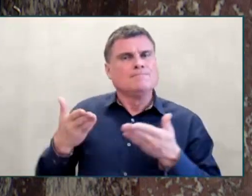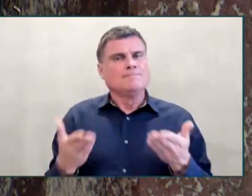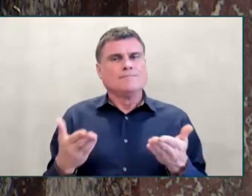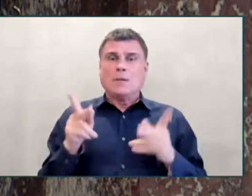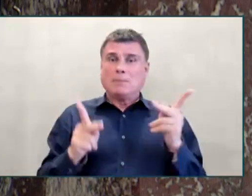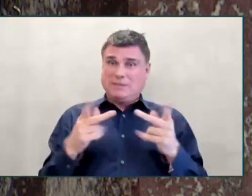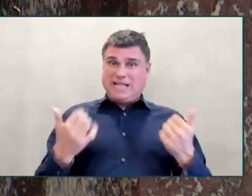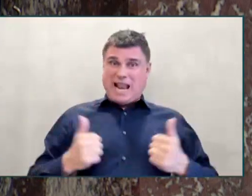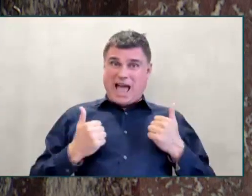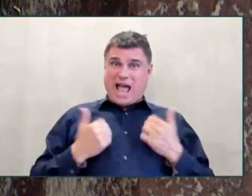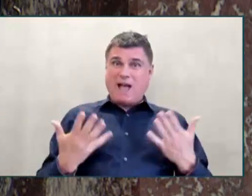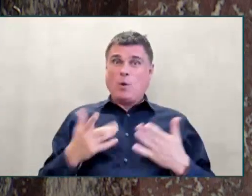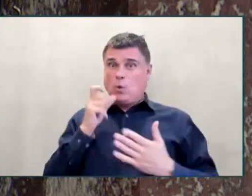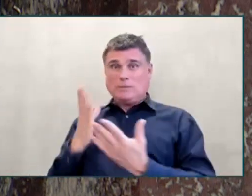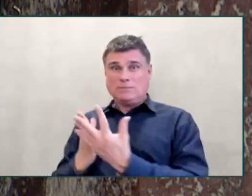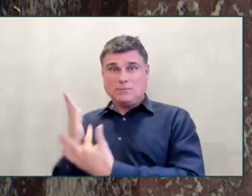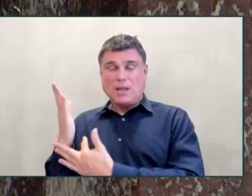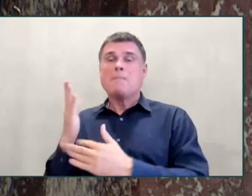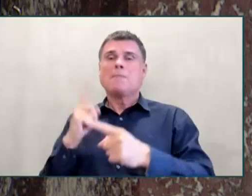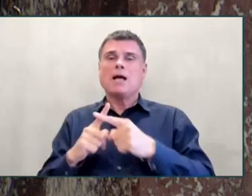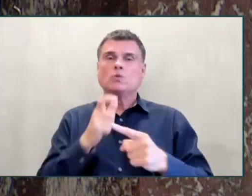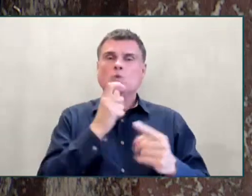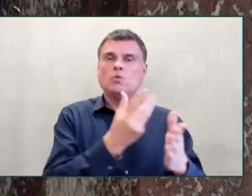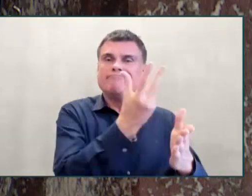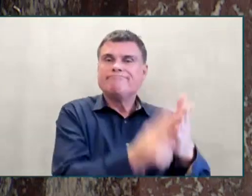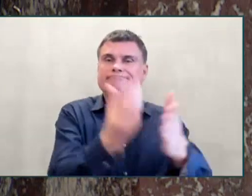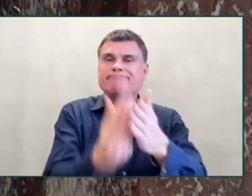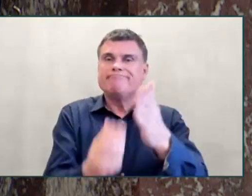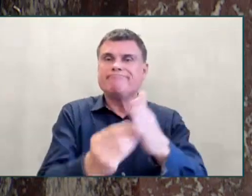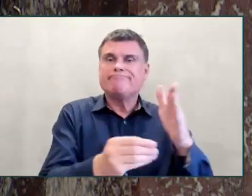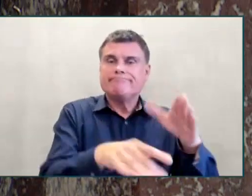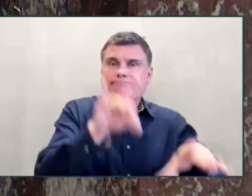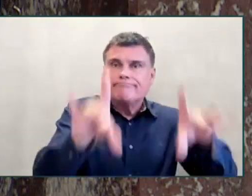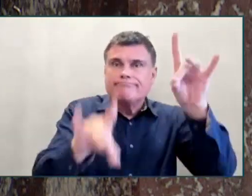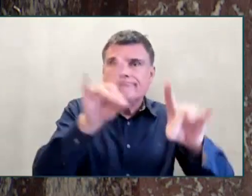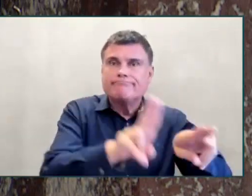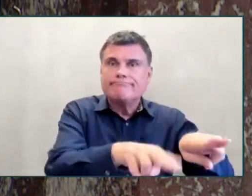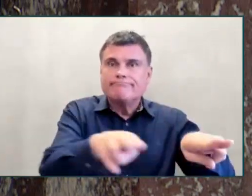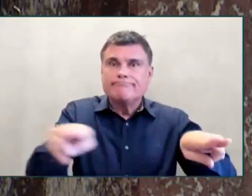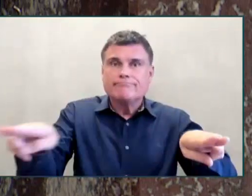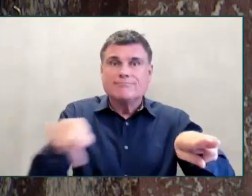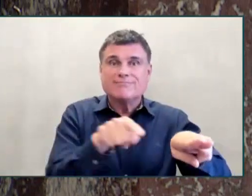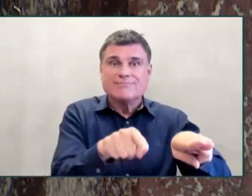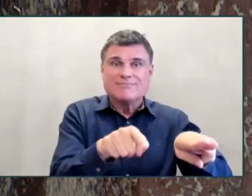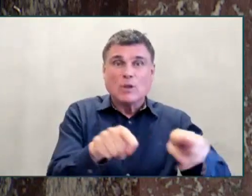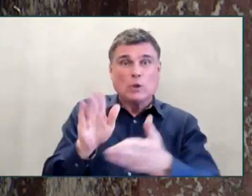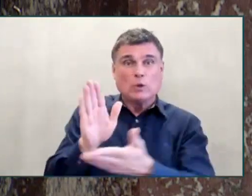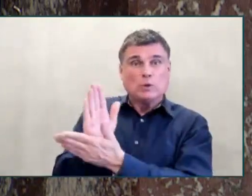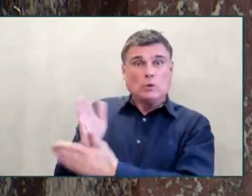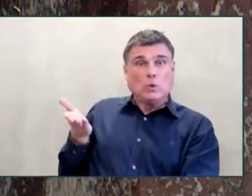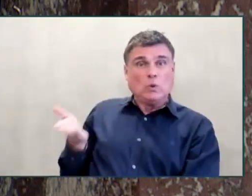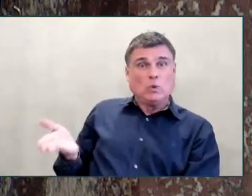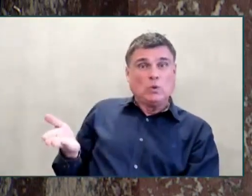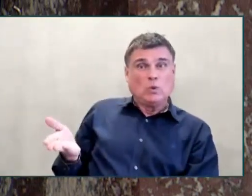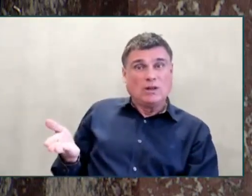As the minister said, we must do more, we must do better, we must do our part.